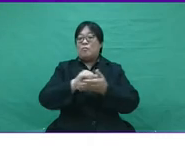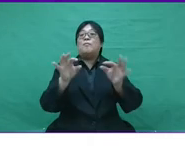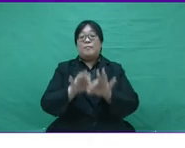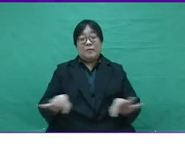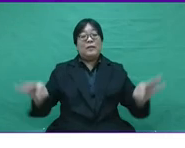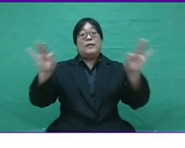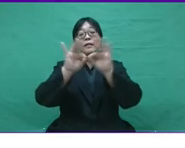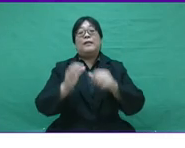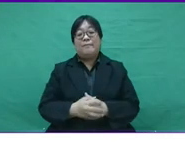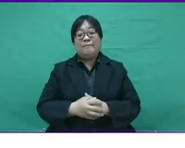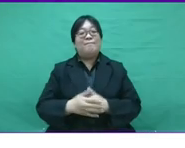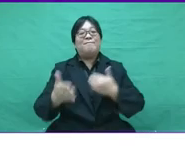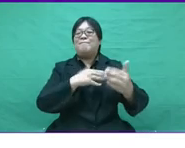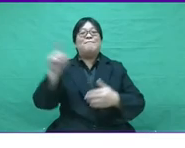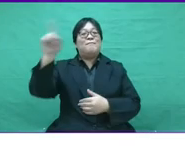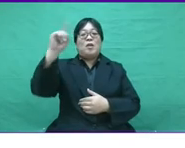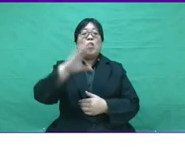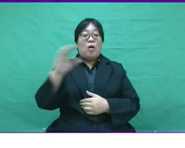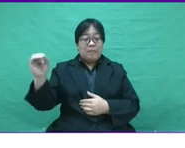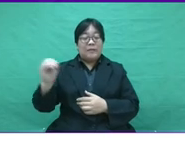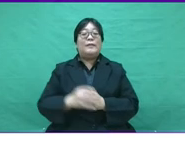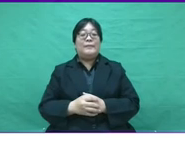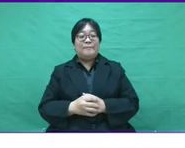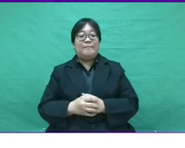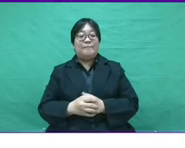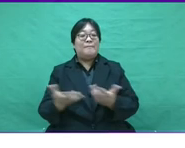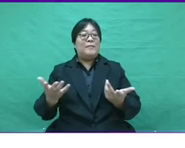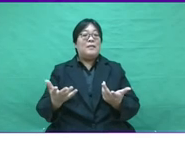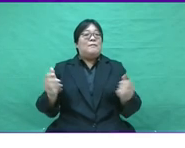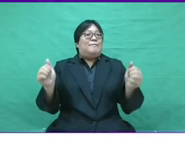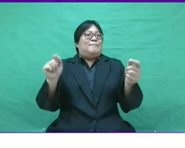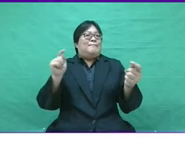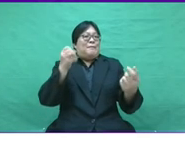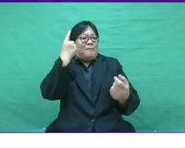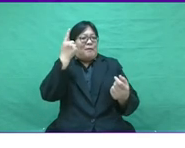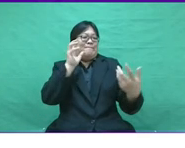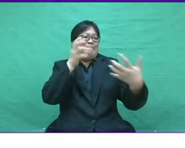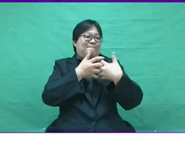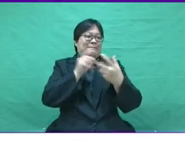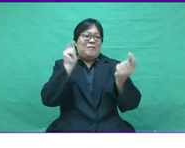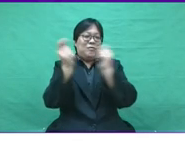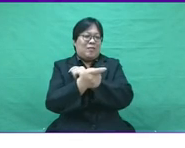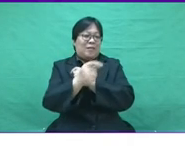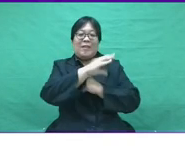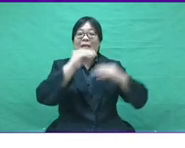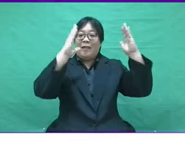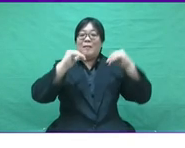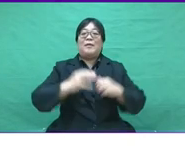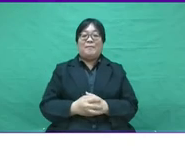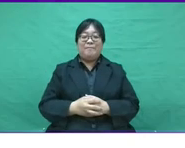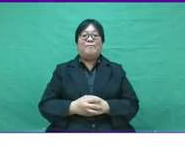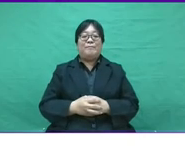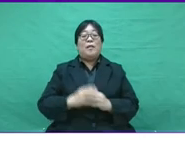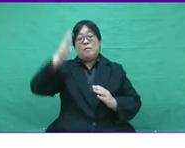workers. Nurturing is critical in any company to copy with sudden